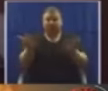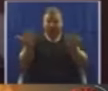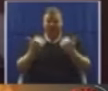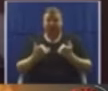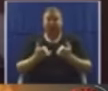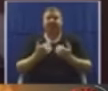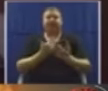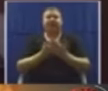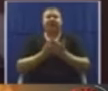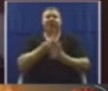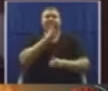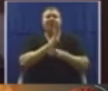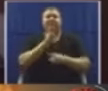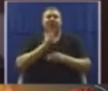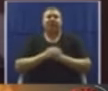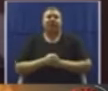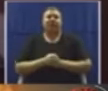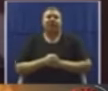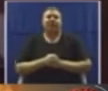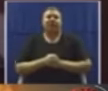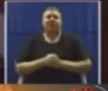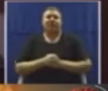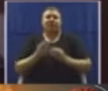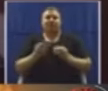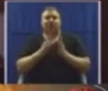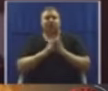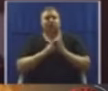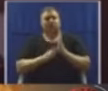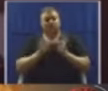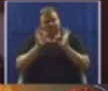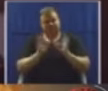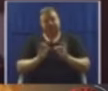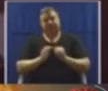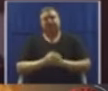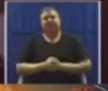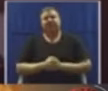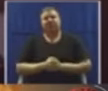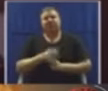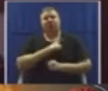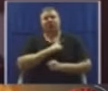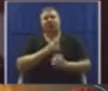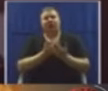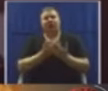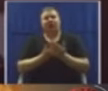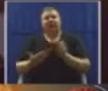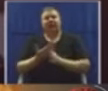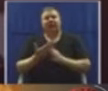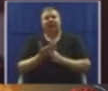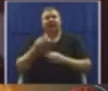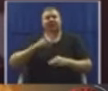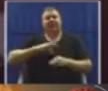that they can be verified and be registered formally so that they can access these